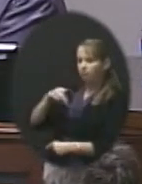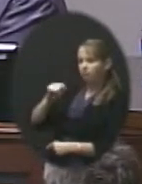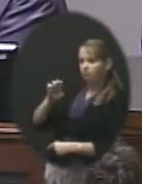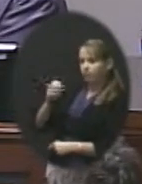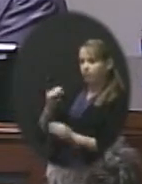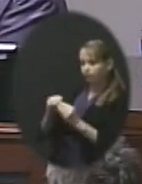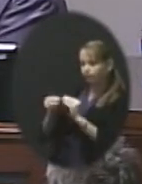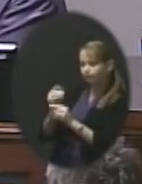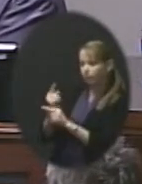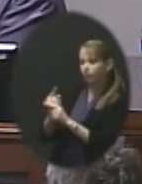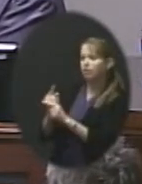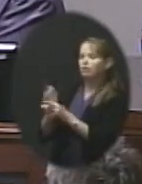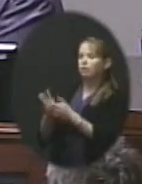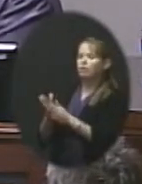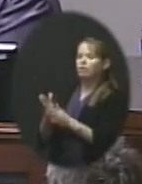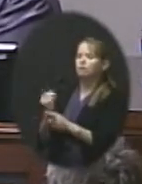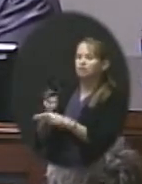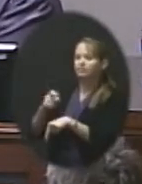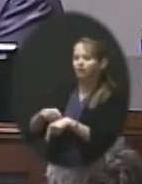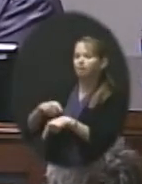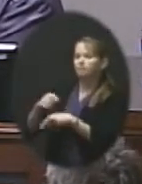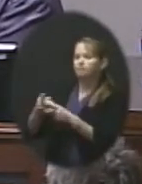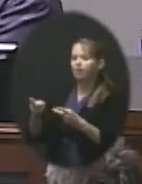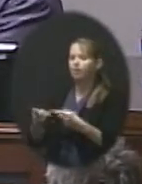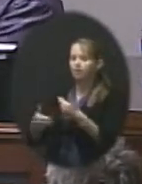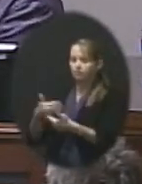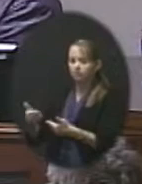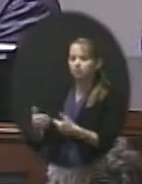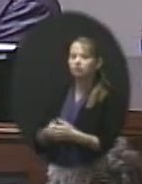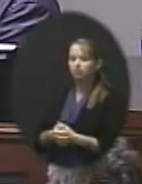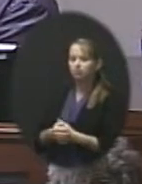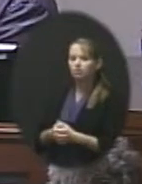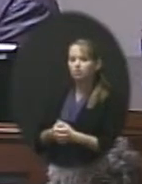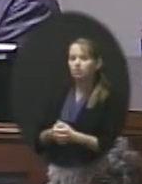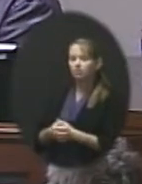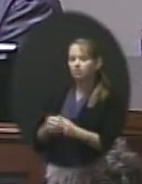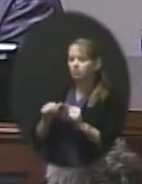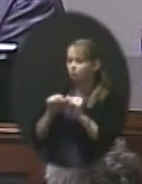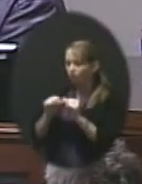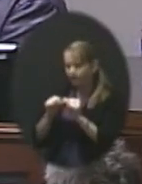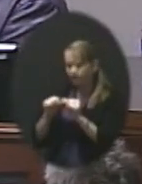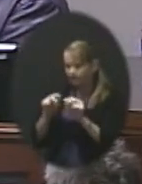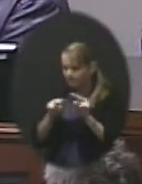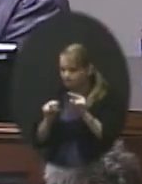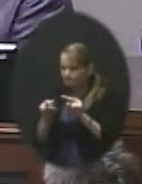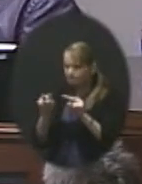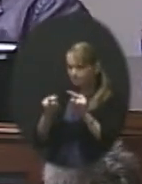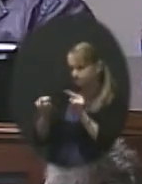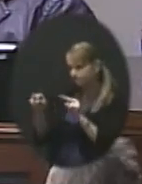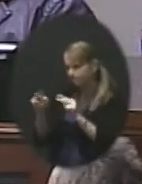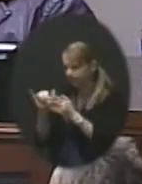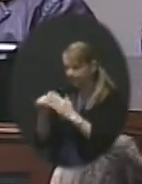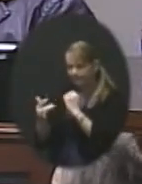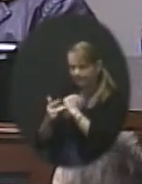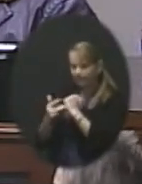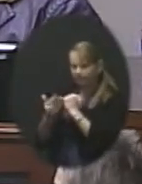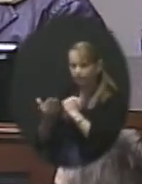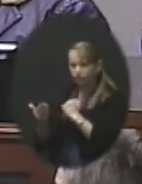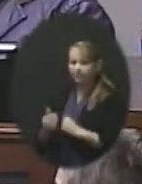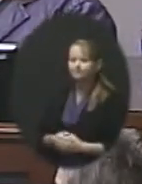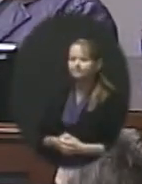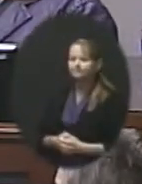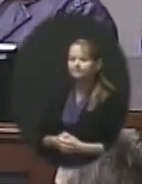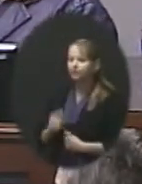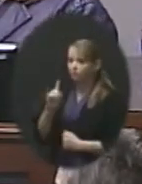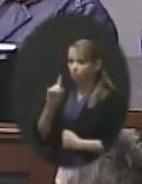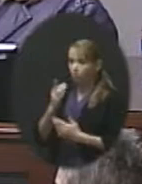place, that we just are constantly looking at things like that. The one thing that I kind of